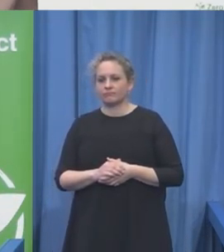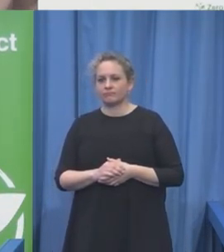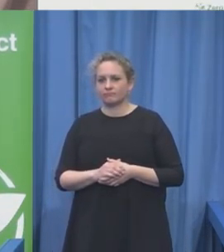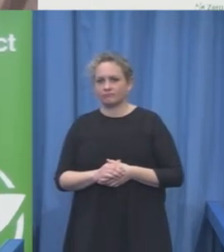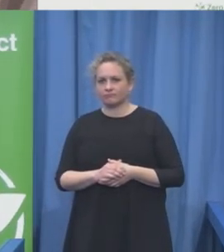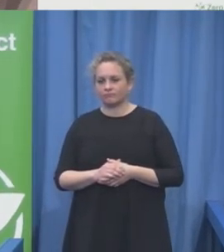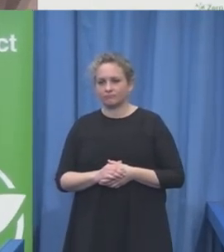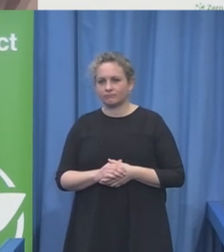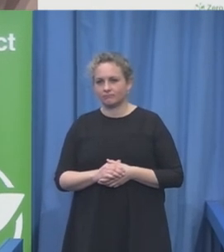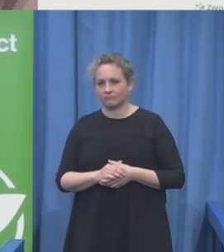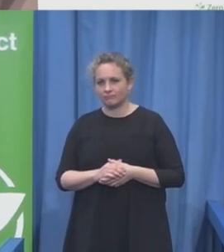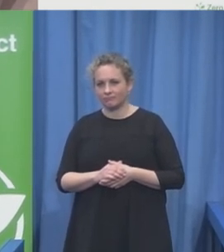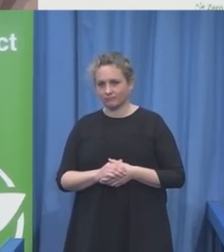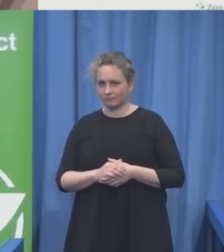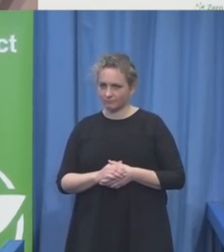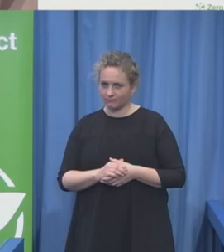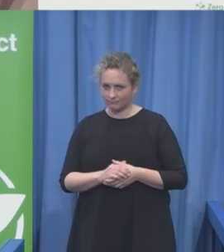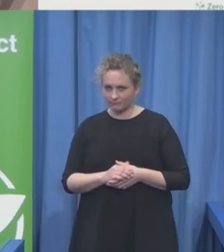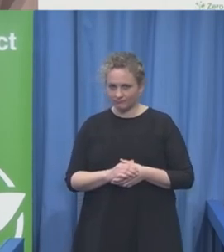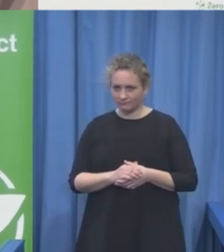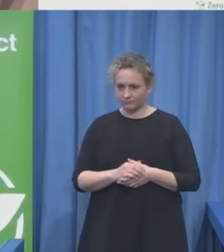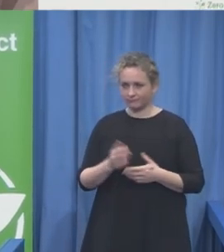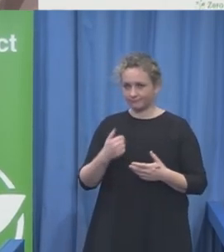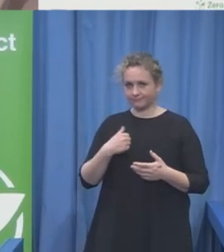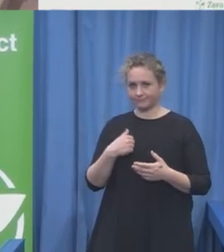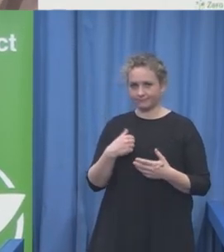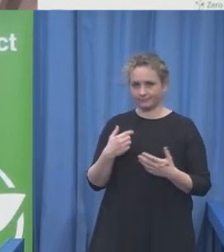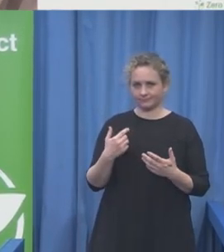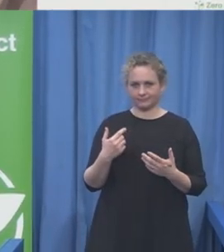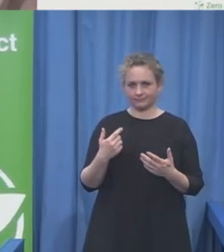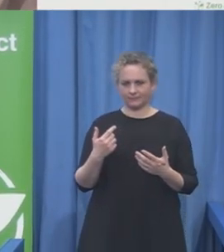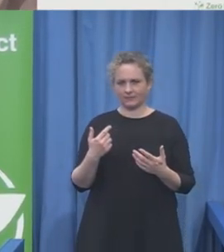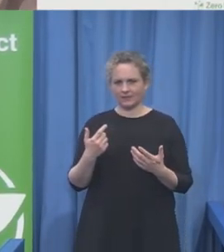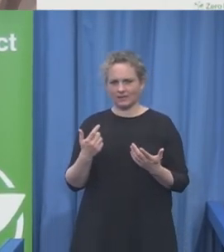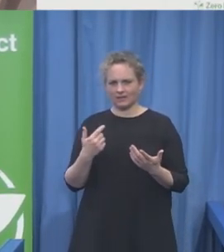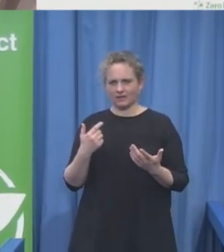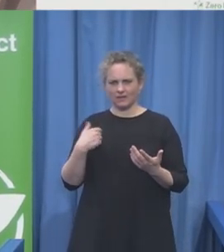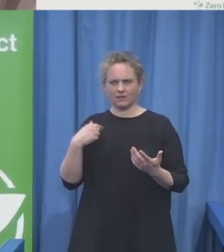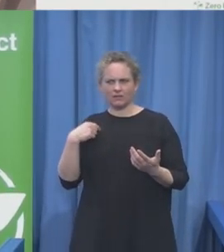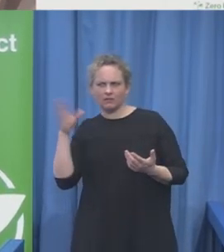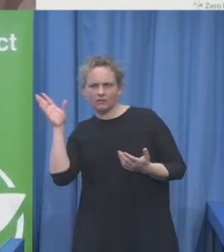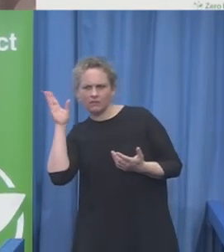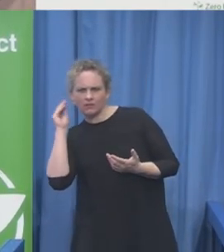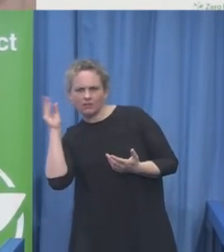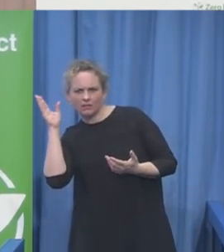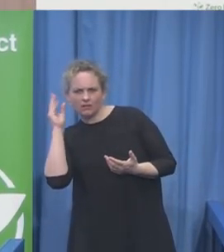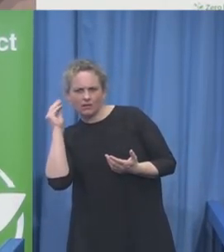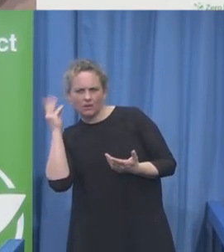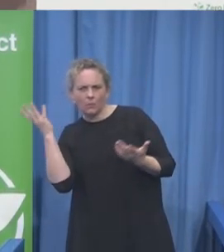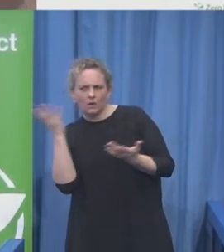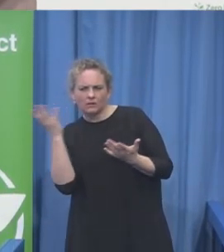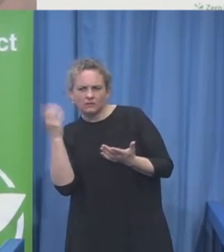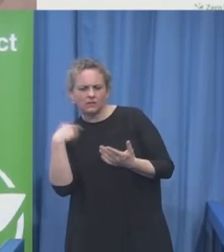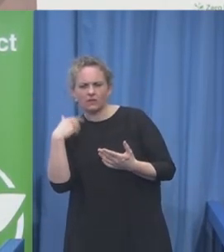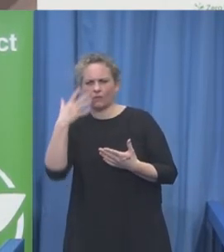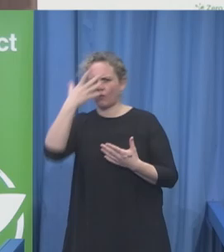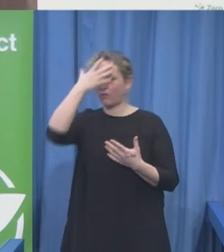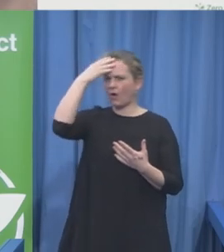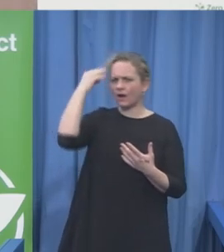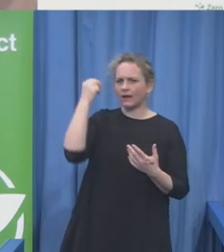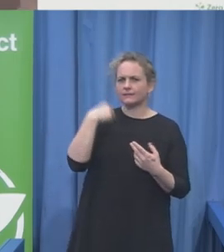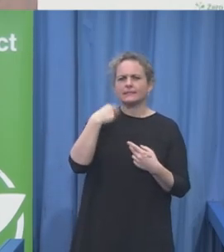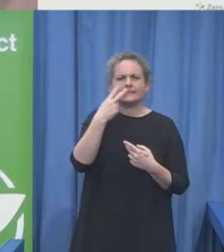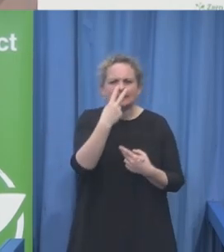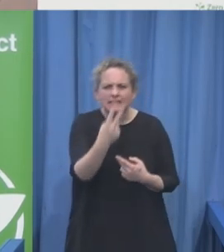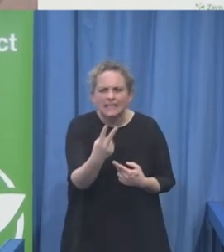What I hear, I forget. What I see, I remember. What I do, what I do,